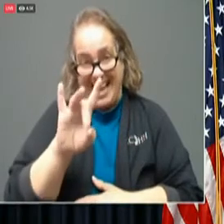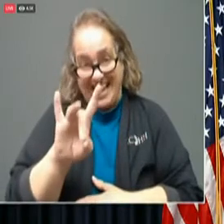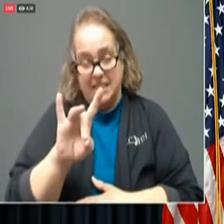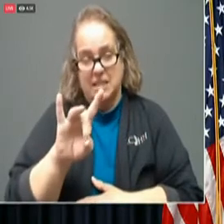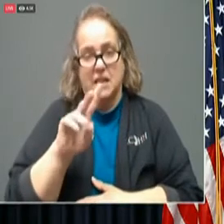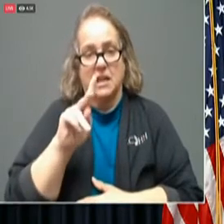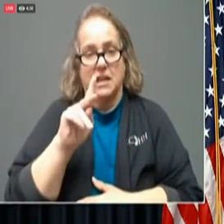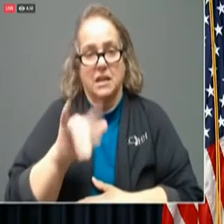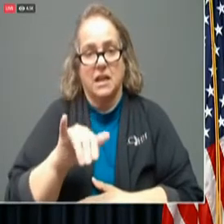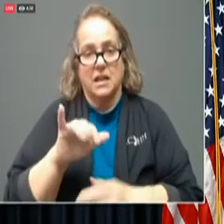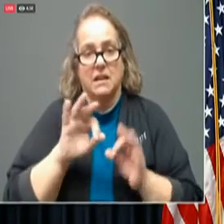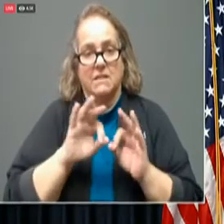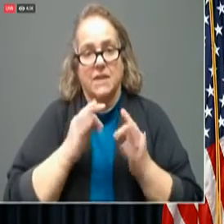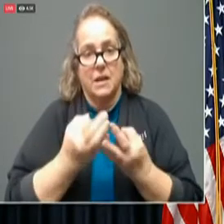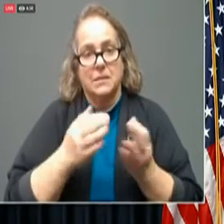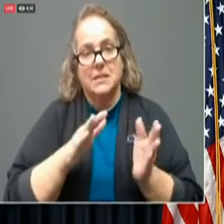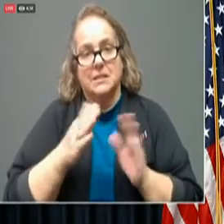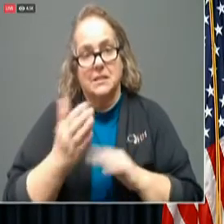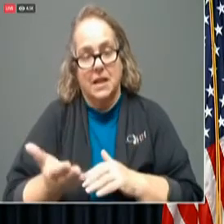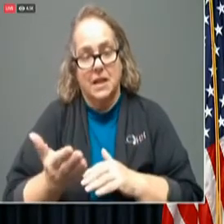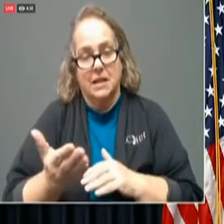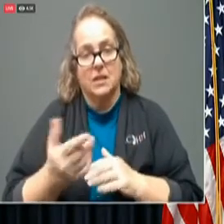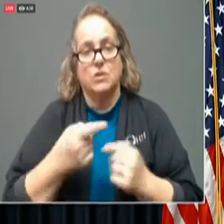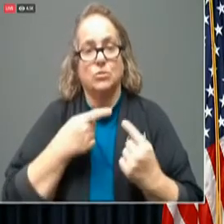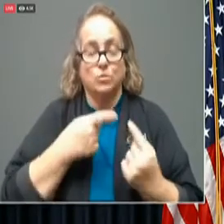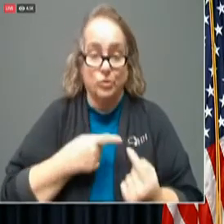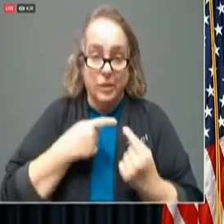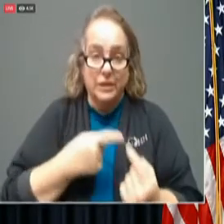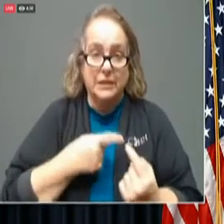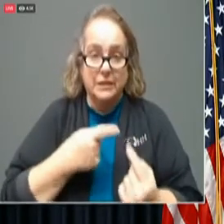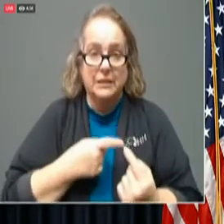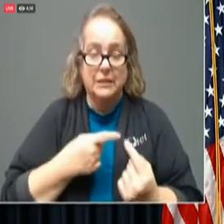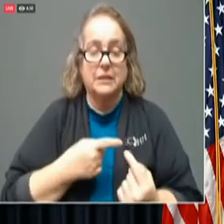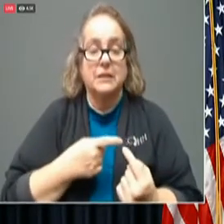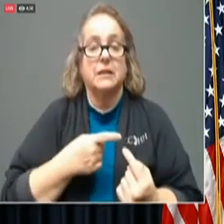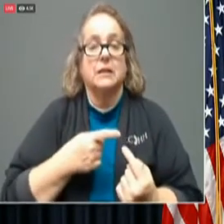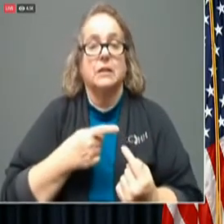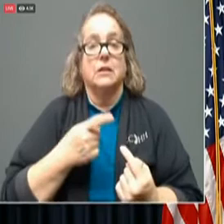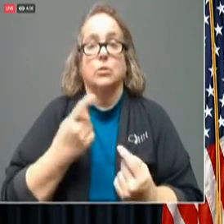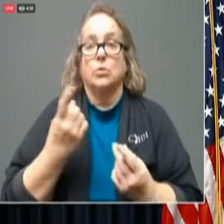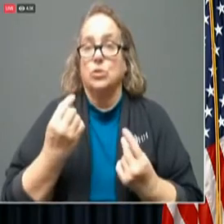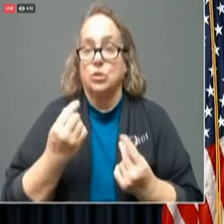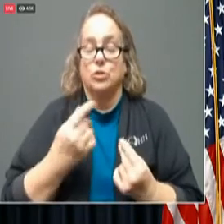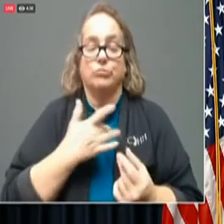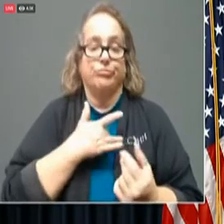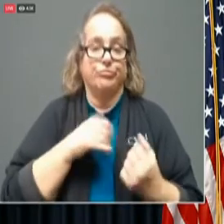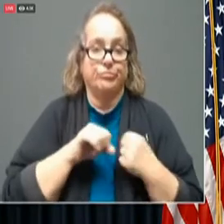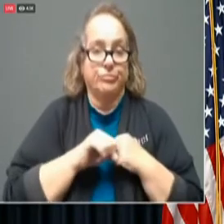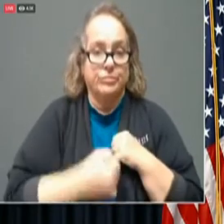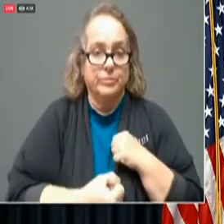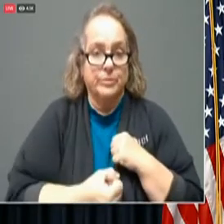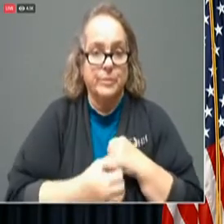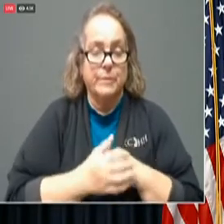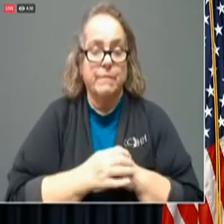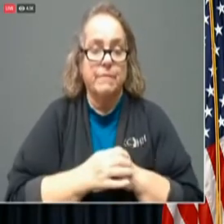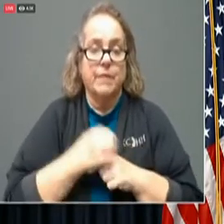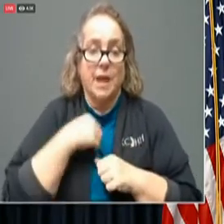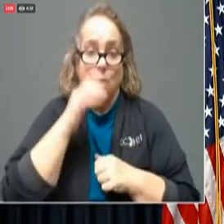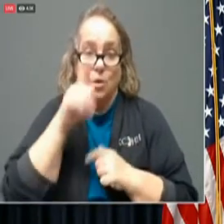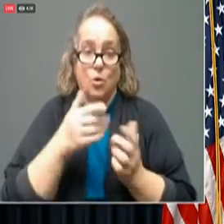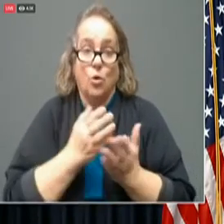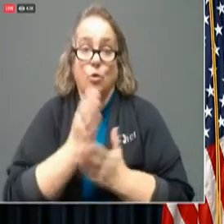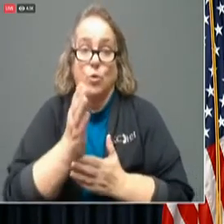are going to be struggling and we're going to need to be there for them. I'm gonna go through this. It's gonna be hard